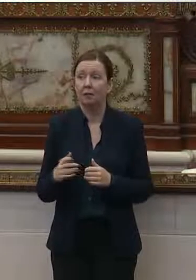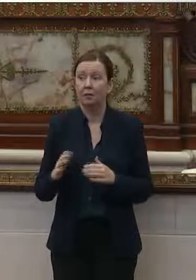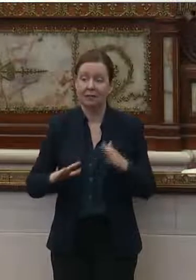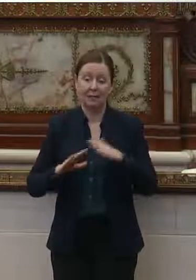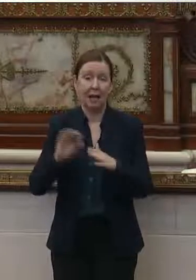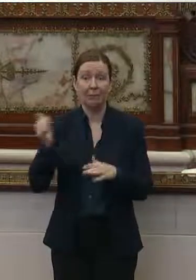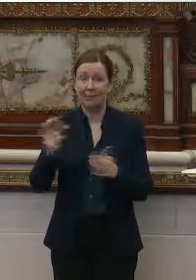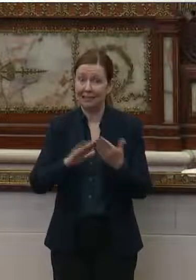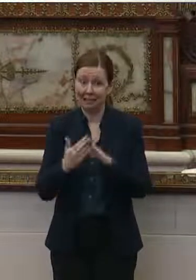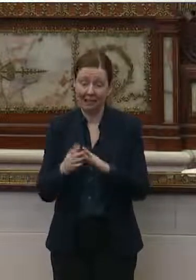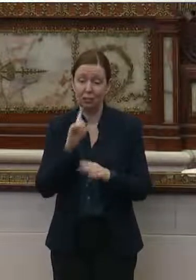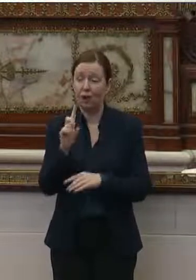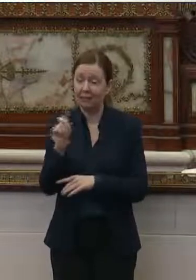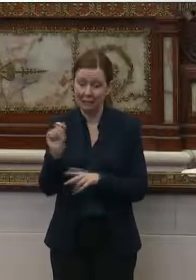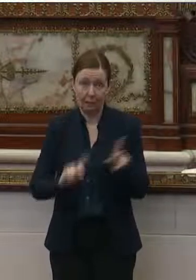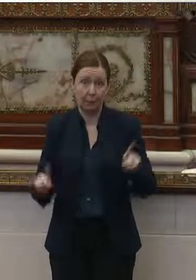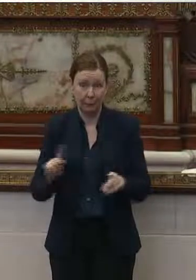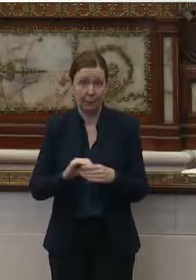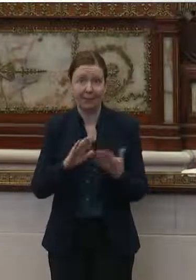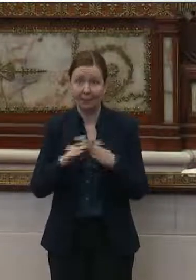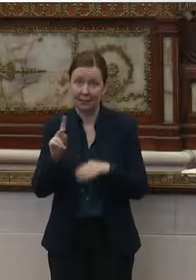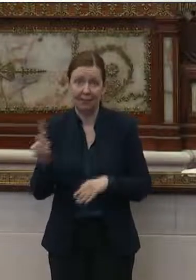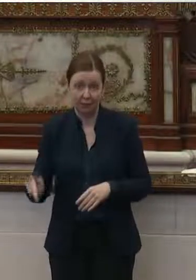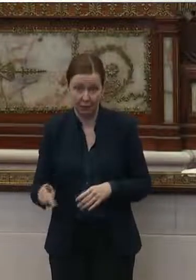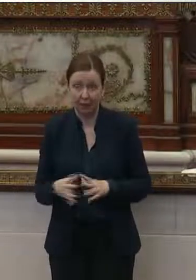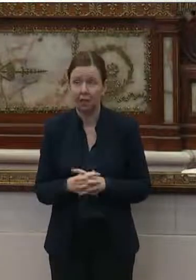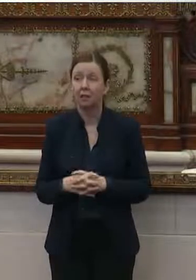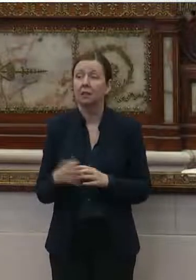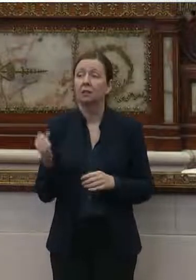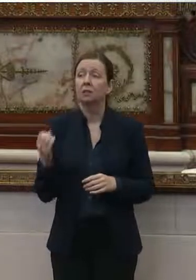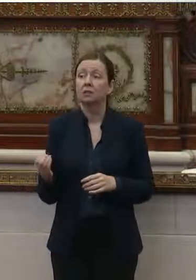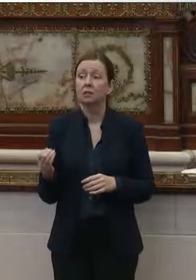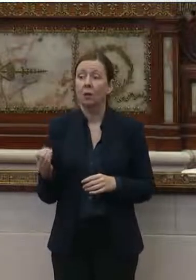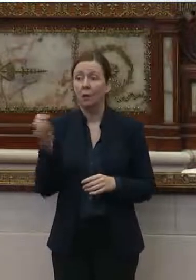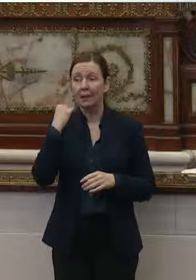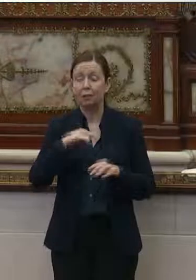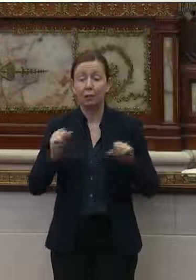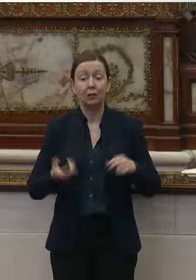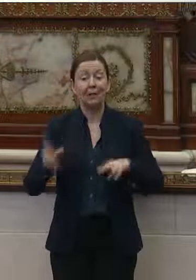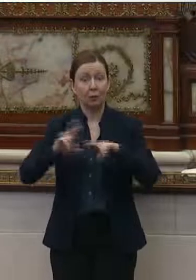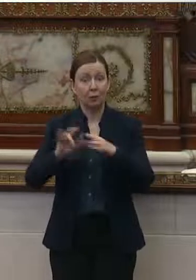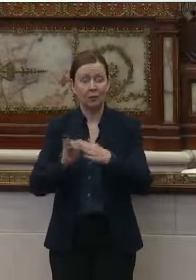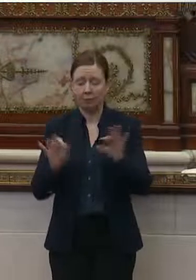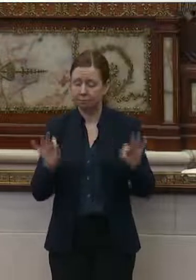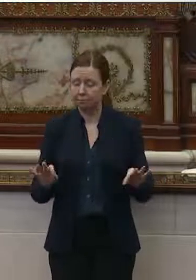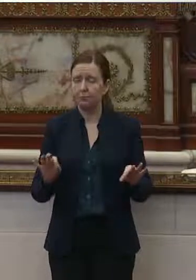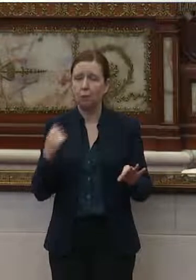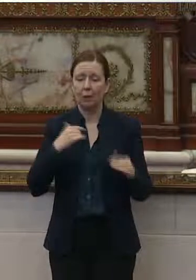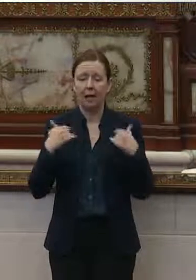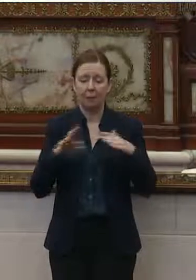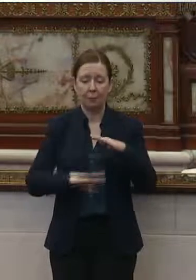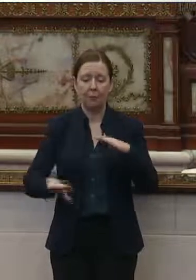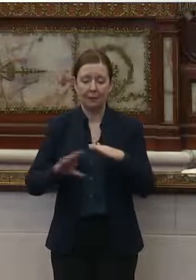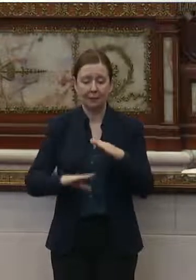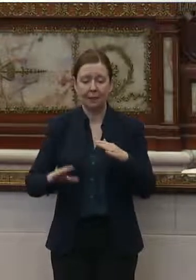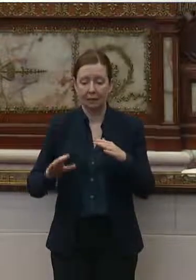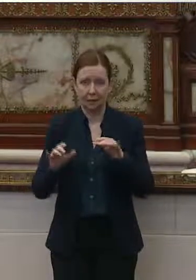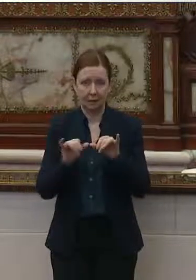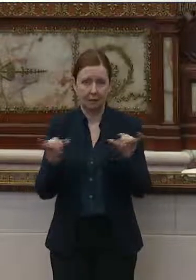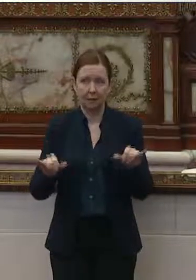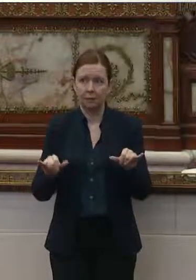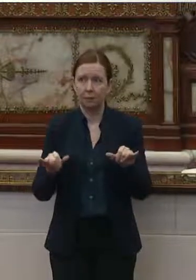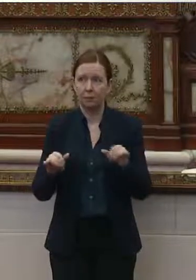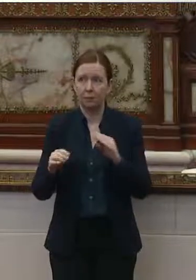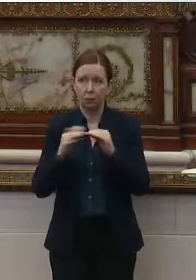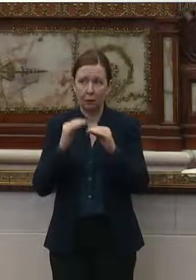top 10 cities are disabled people in the city of Philadelphia. So if we could increase that, we also have a basic system repair. I mean,